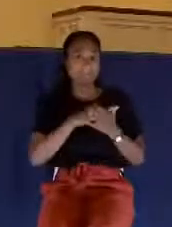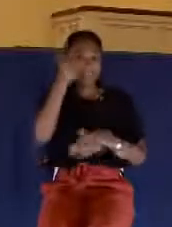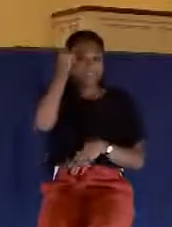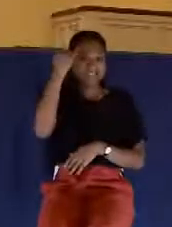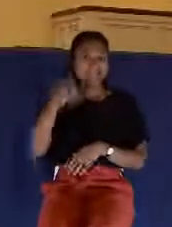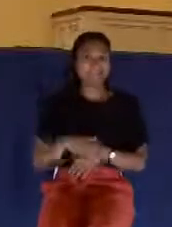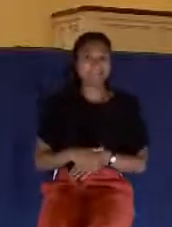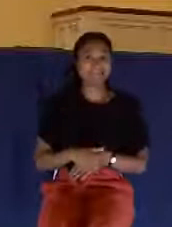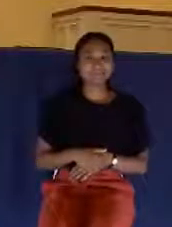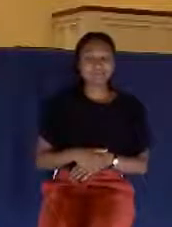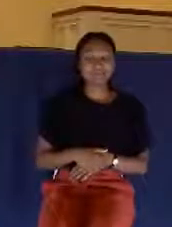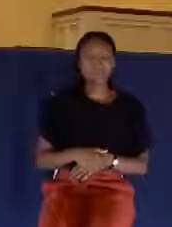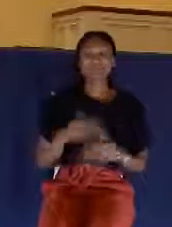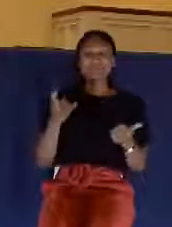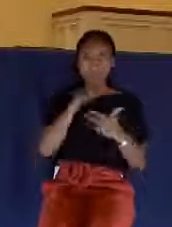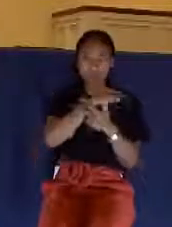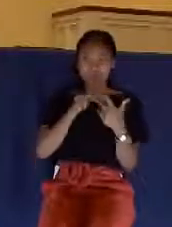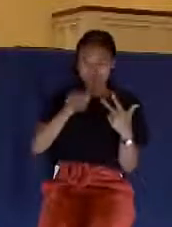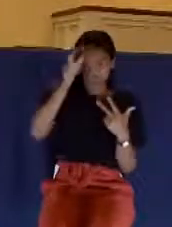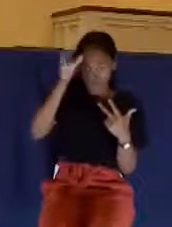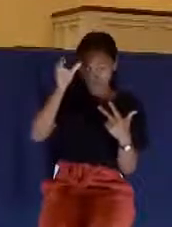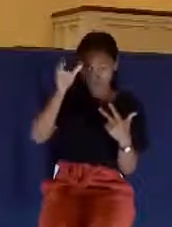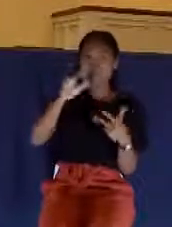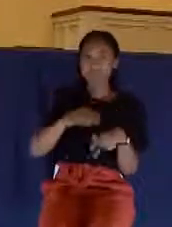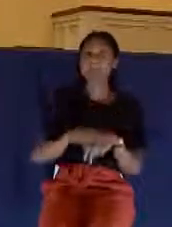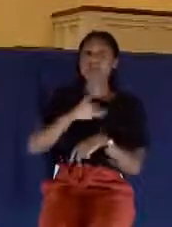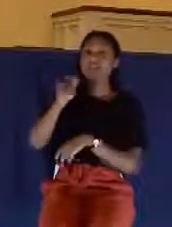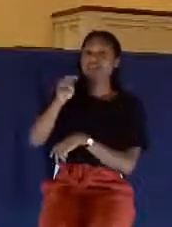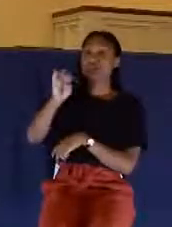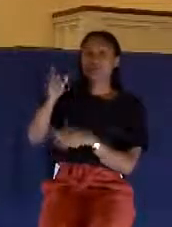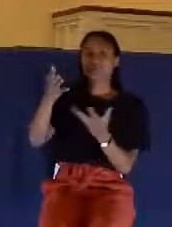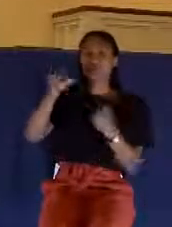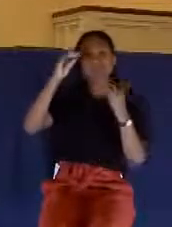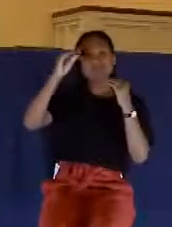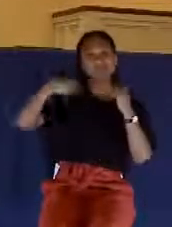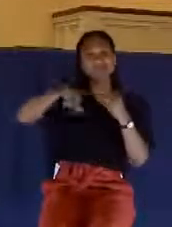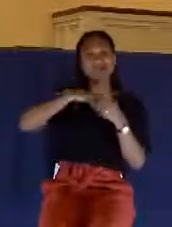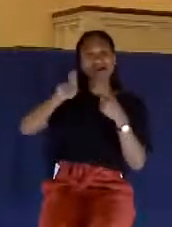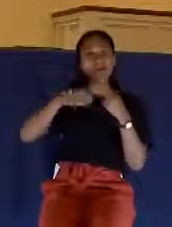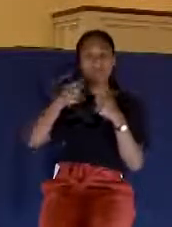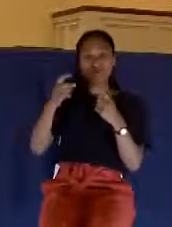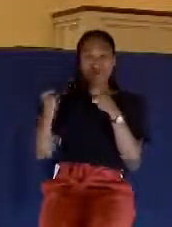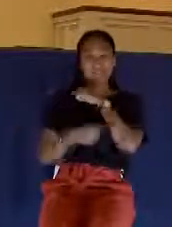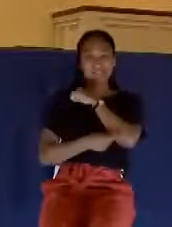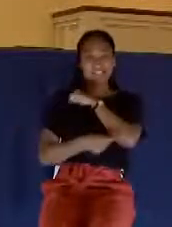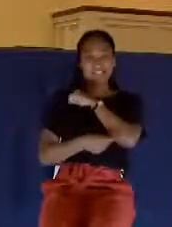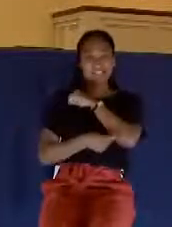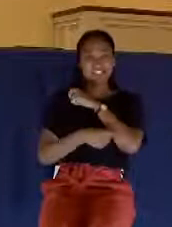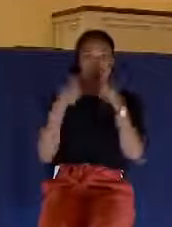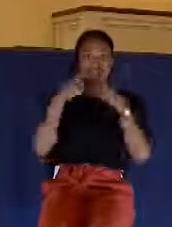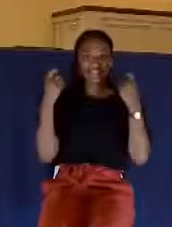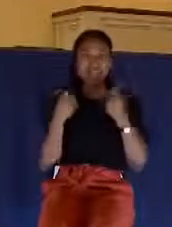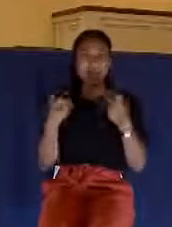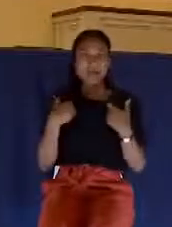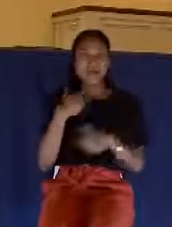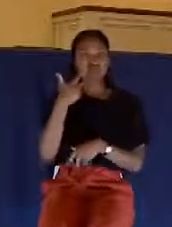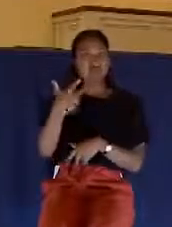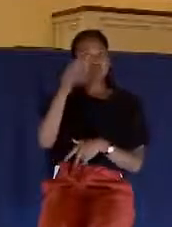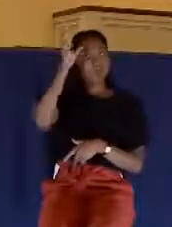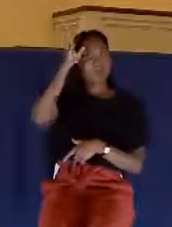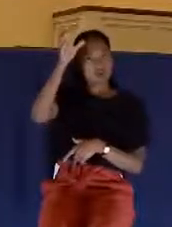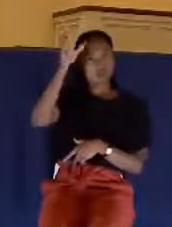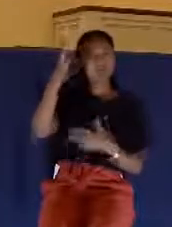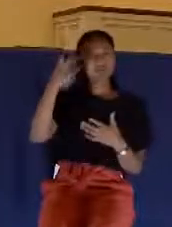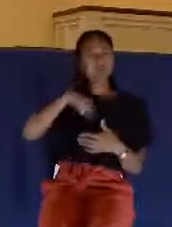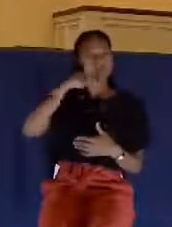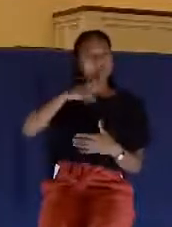passage today, and James is trying to teach us about temptation and sin, and there are three major lessons or concepts that we need